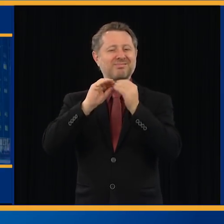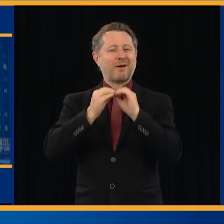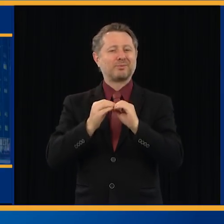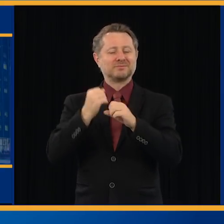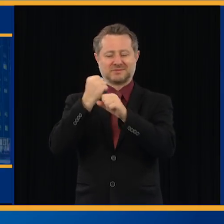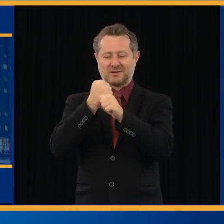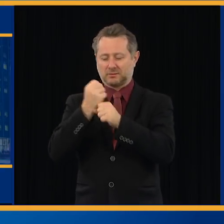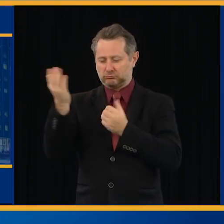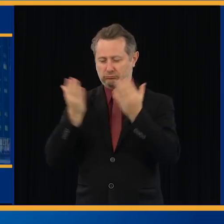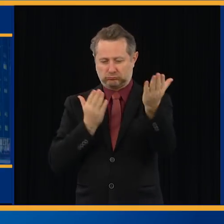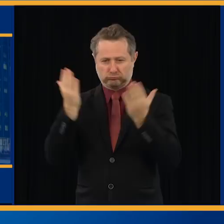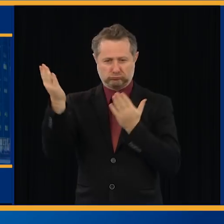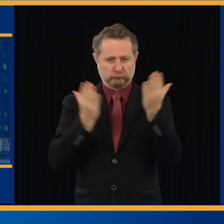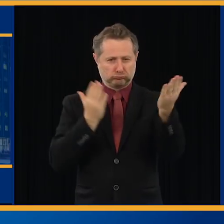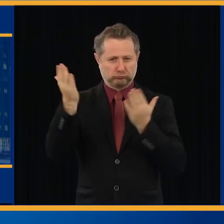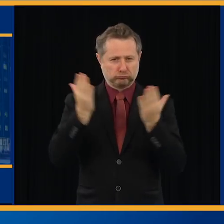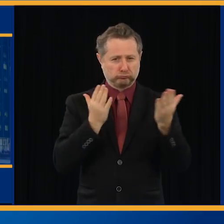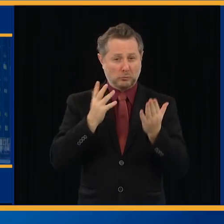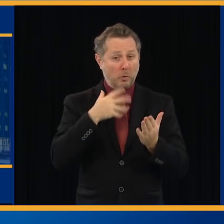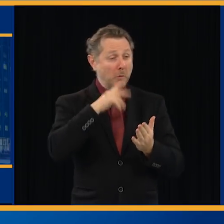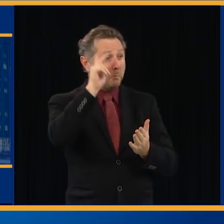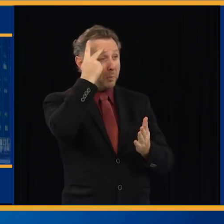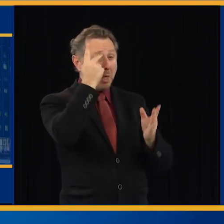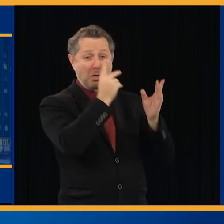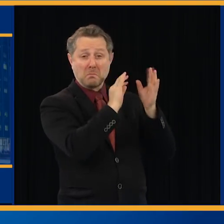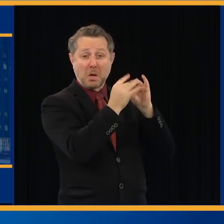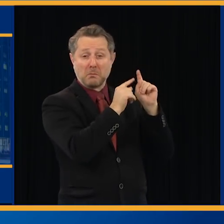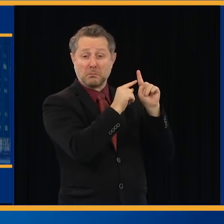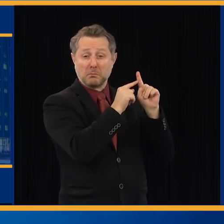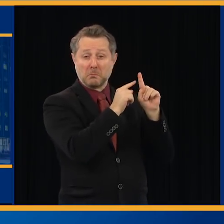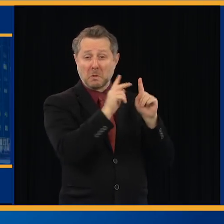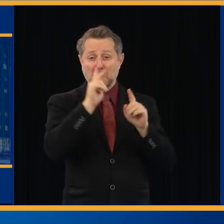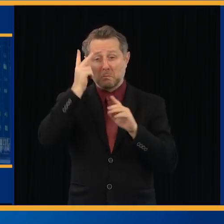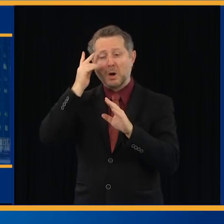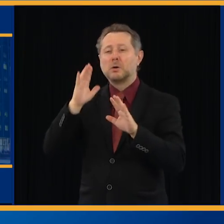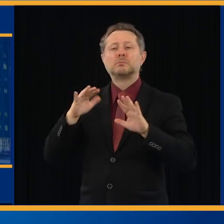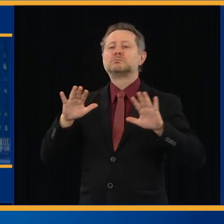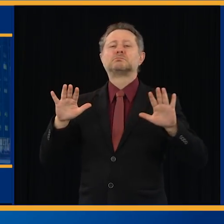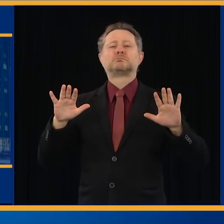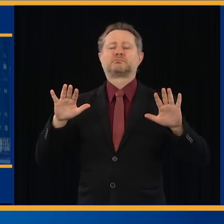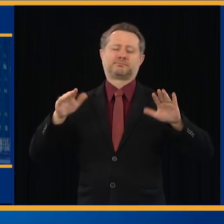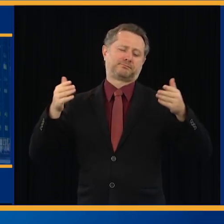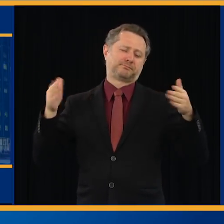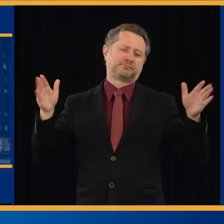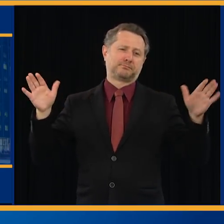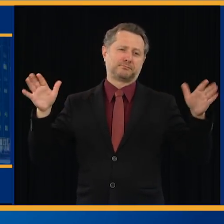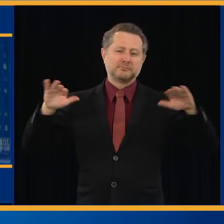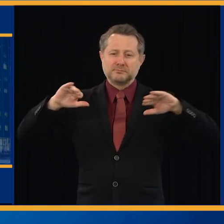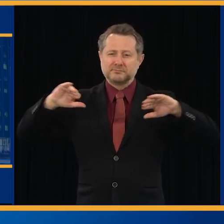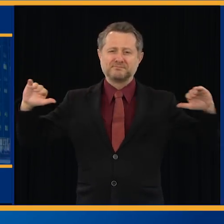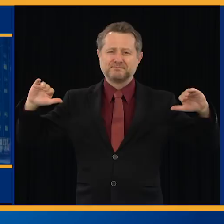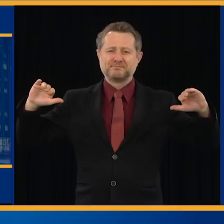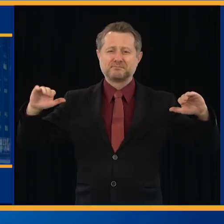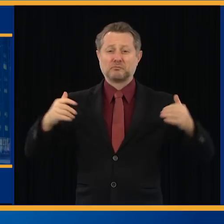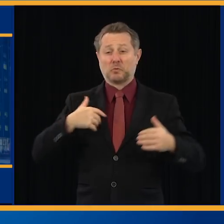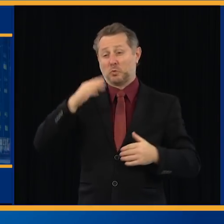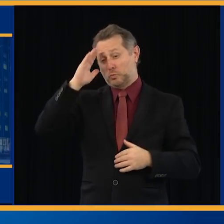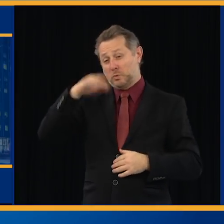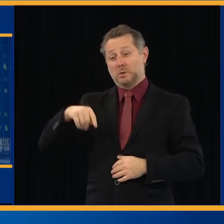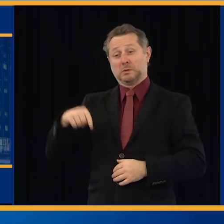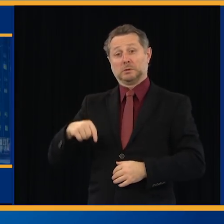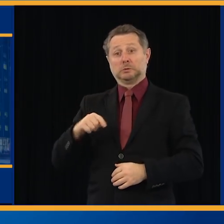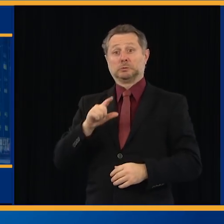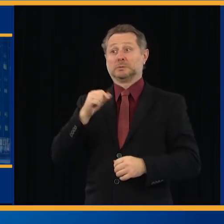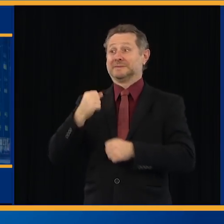Don't get political. Even in this election year, even at this partisan time in this country where